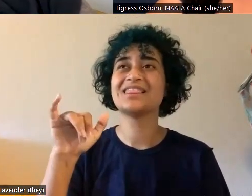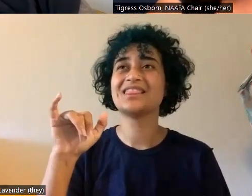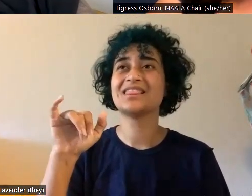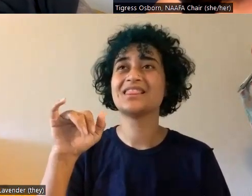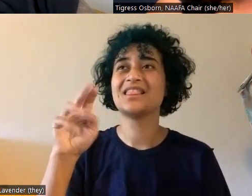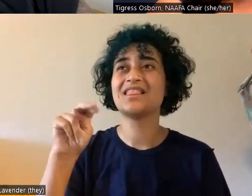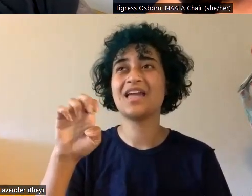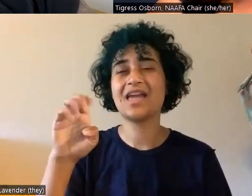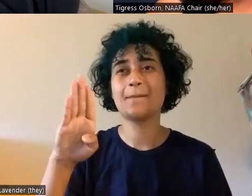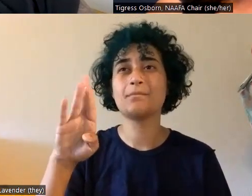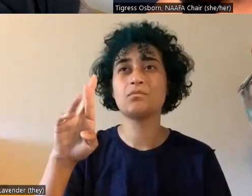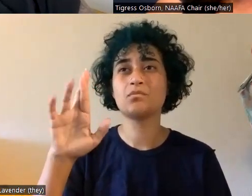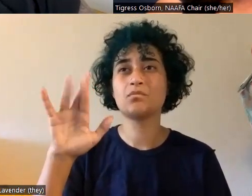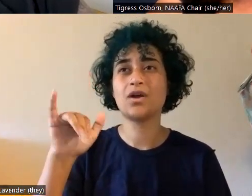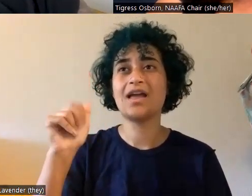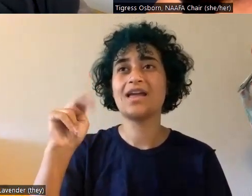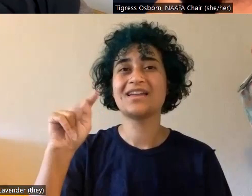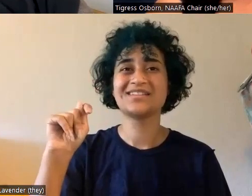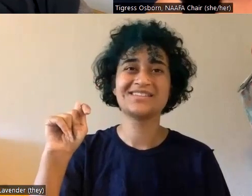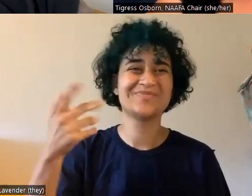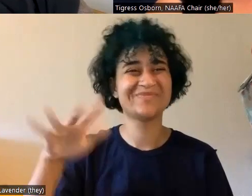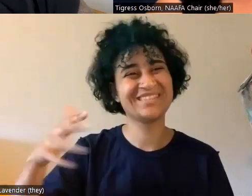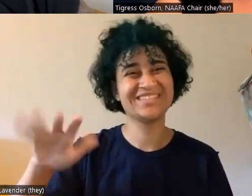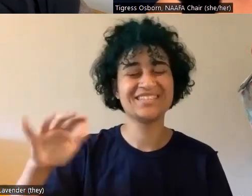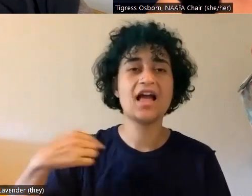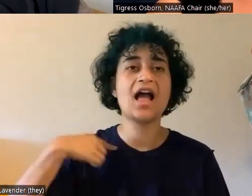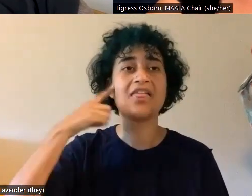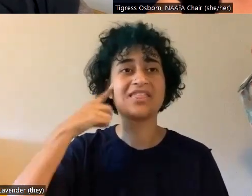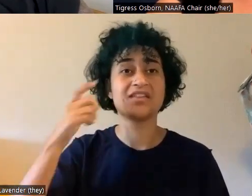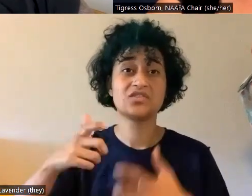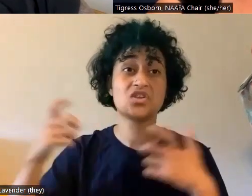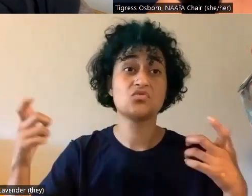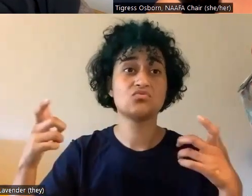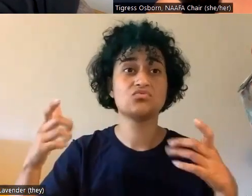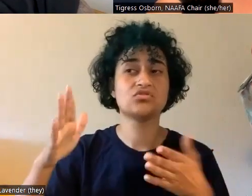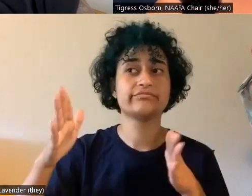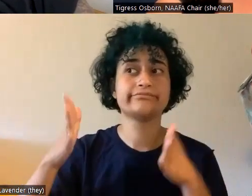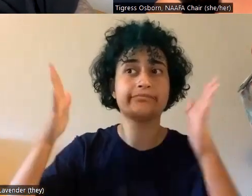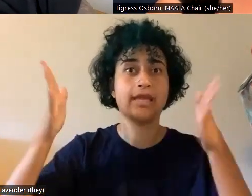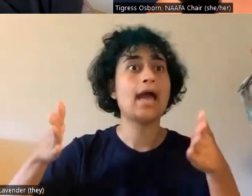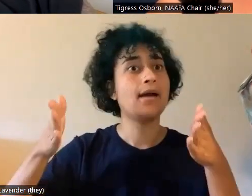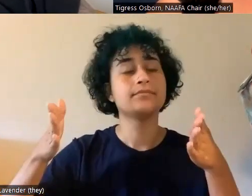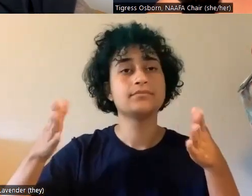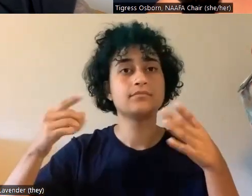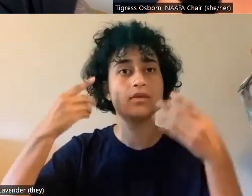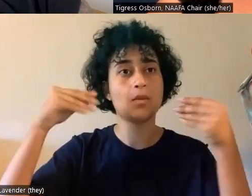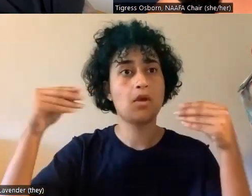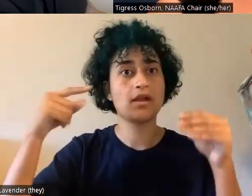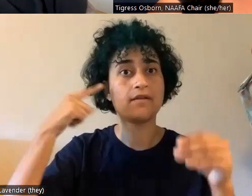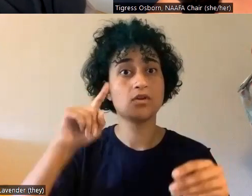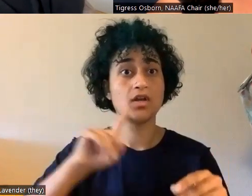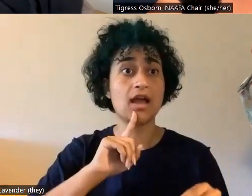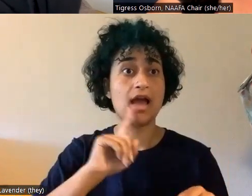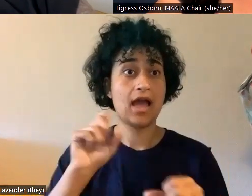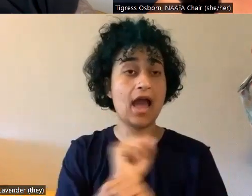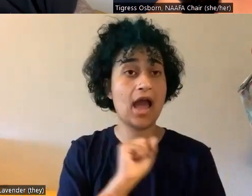I think there's a huge gap in the market for sports active, like actual performance wear for fat